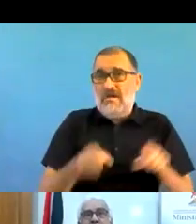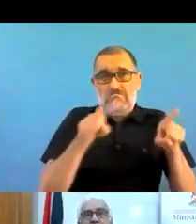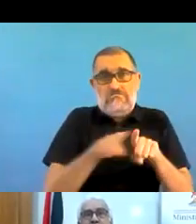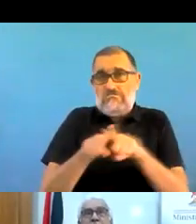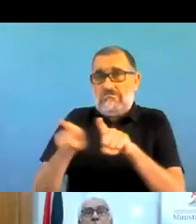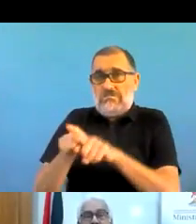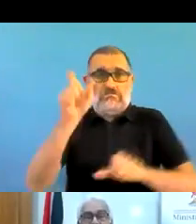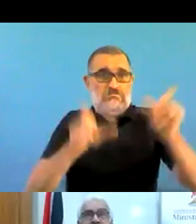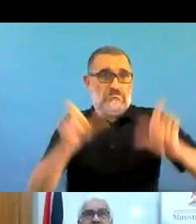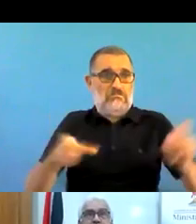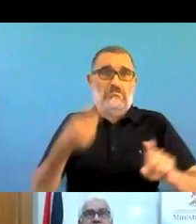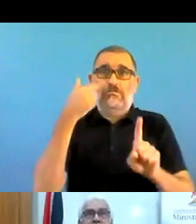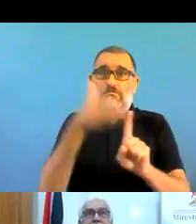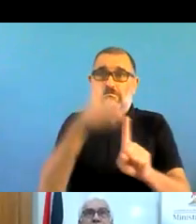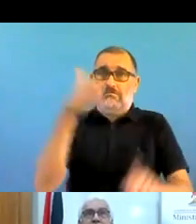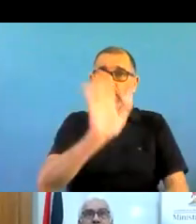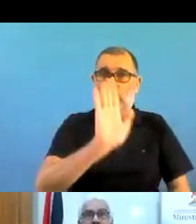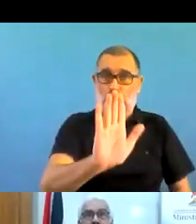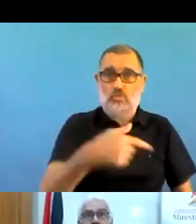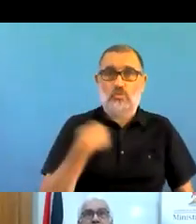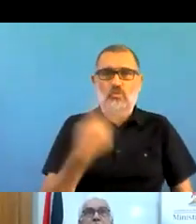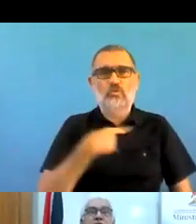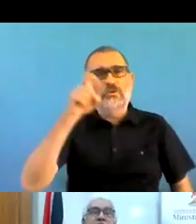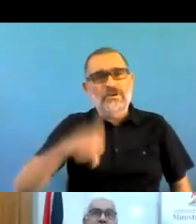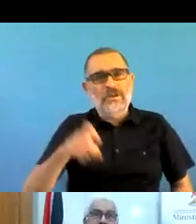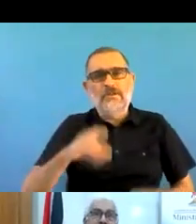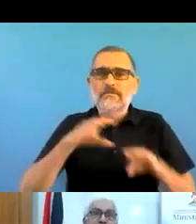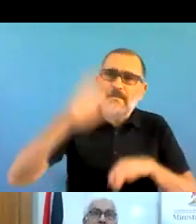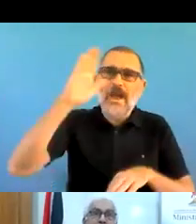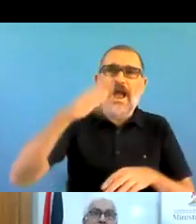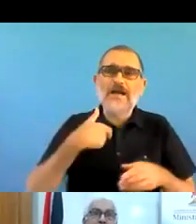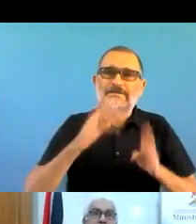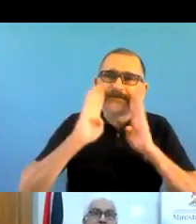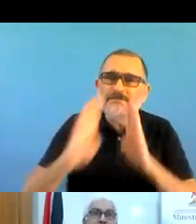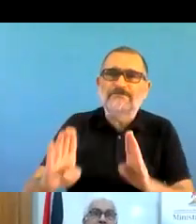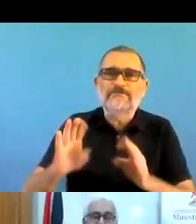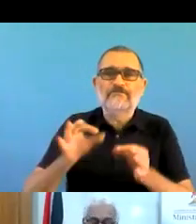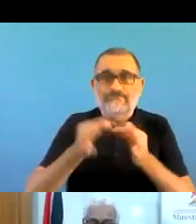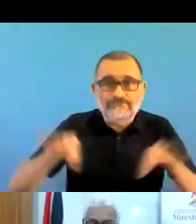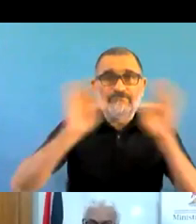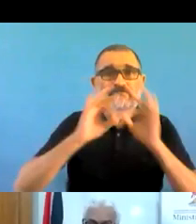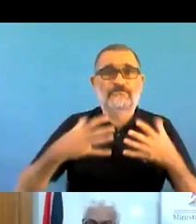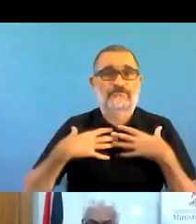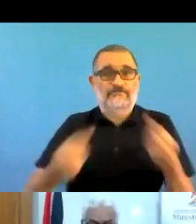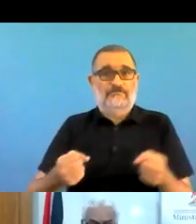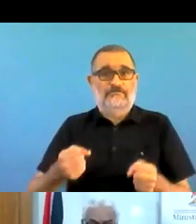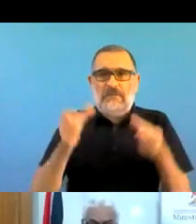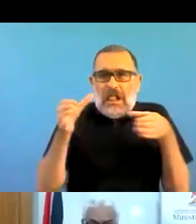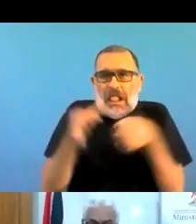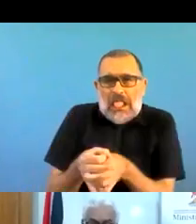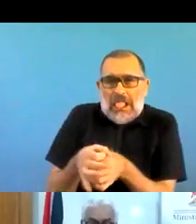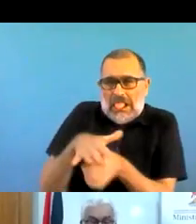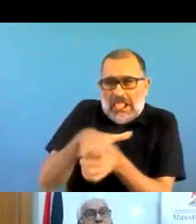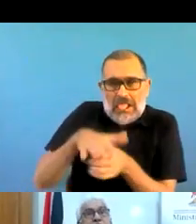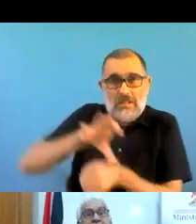a small country, we needed help. What did we do? We turned to PAHO to develop some terms of reference,